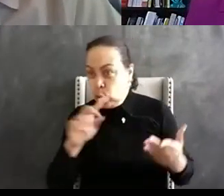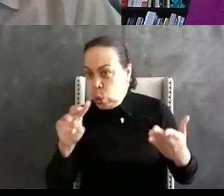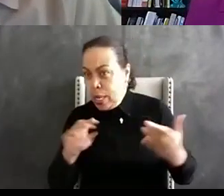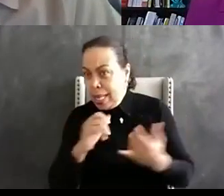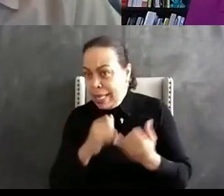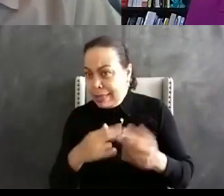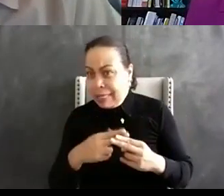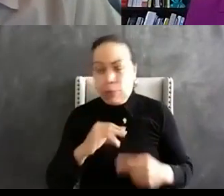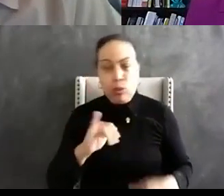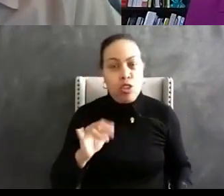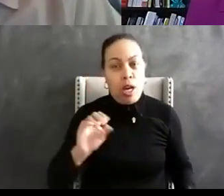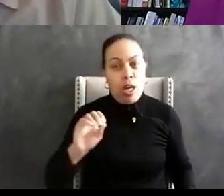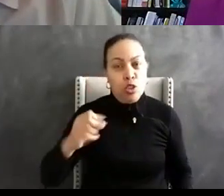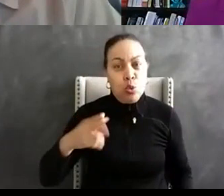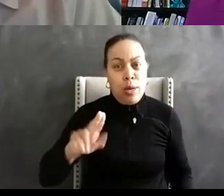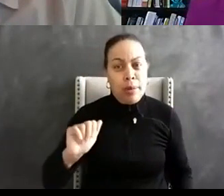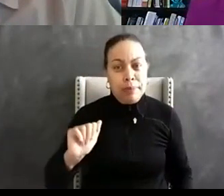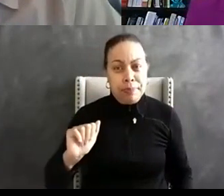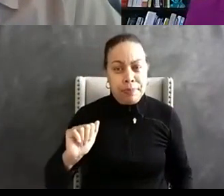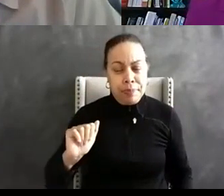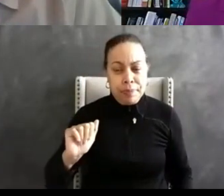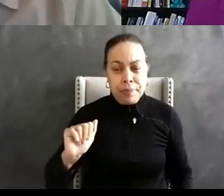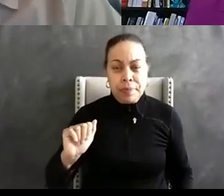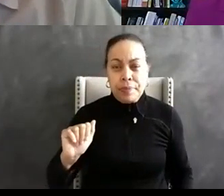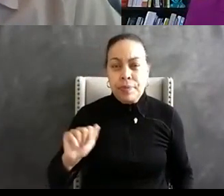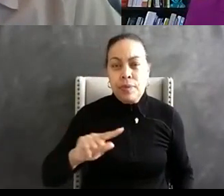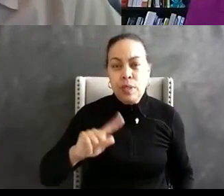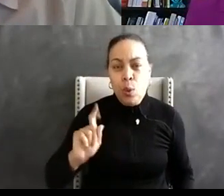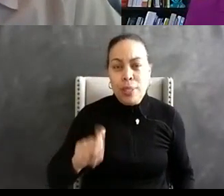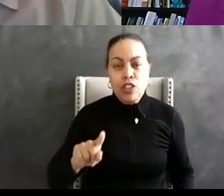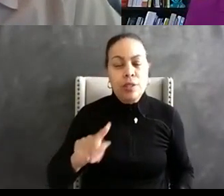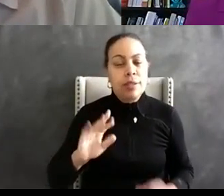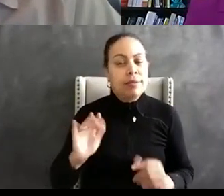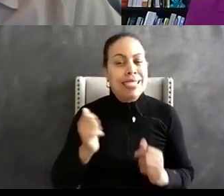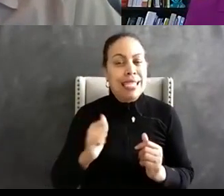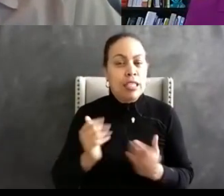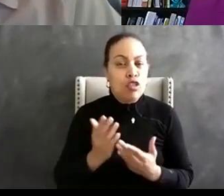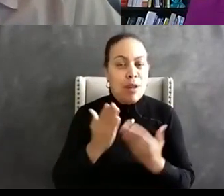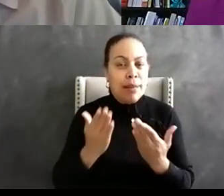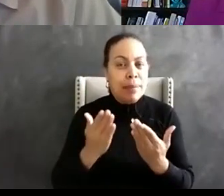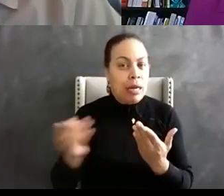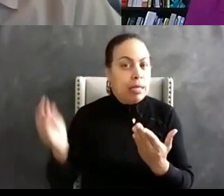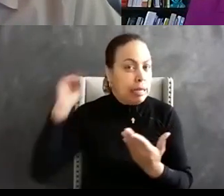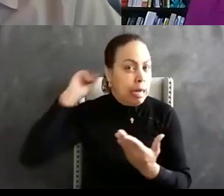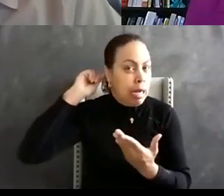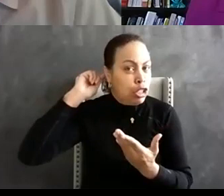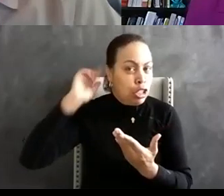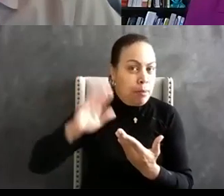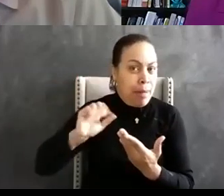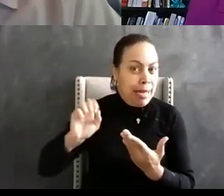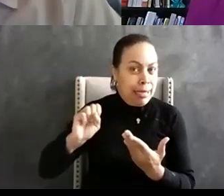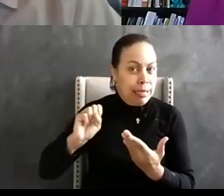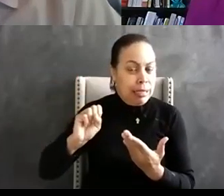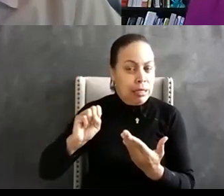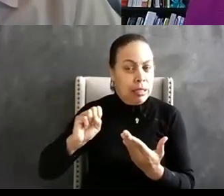joshua and he asks um his question is are there any recommended unconscious bias awareness trainings that